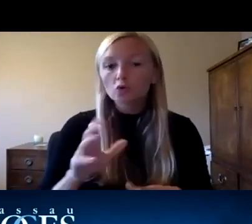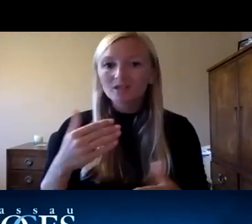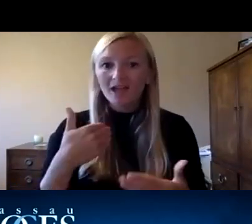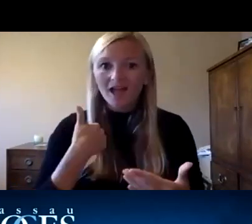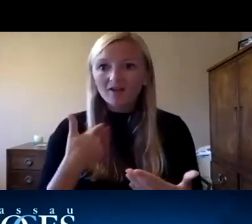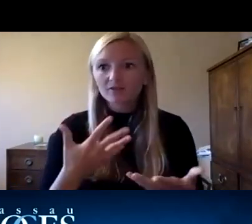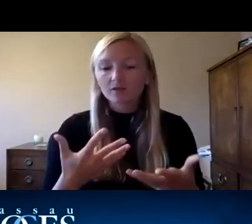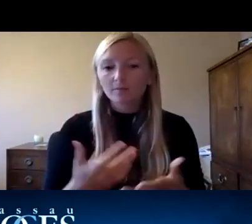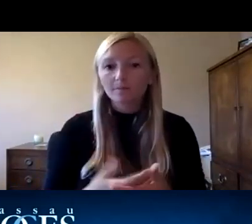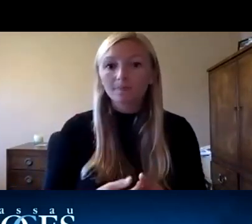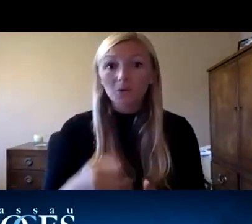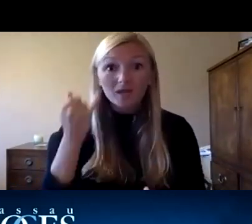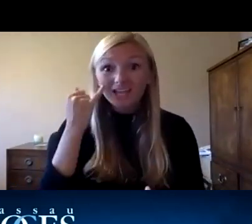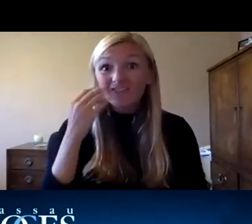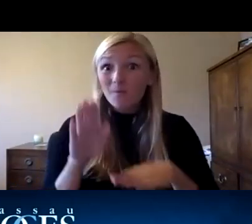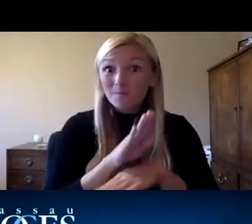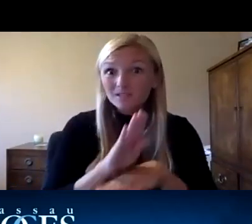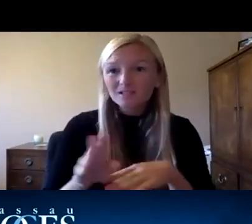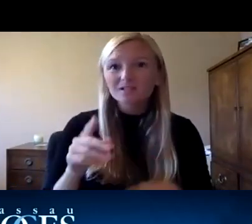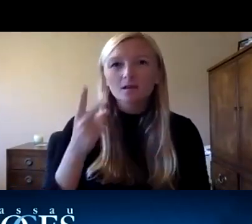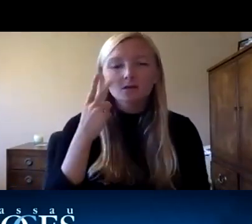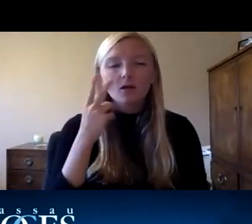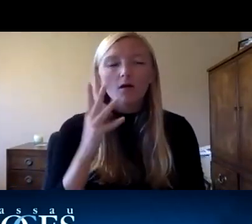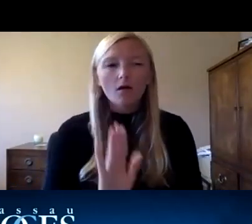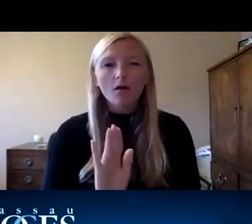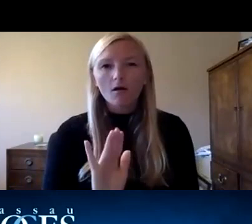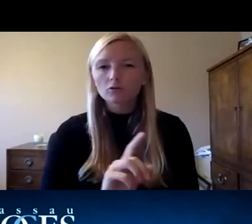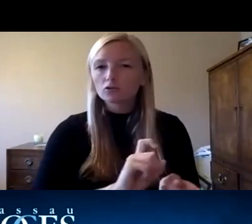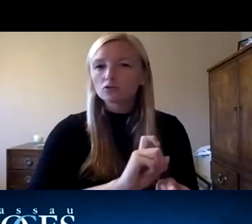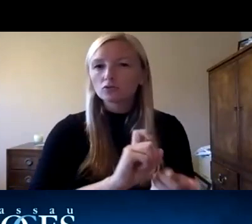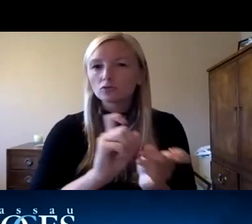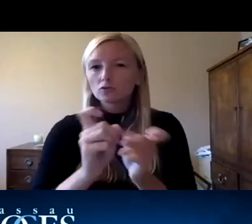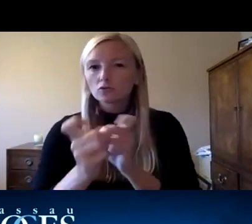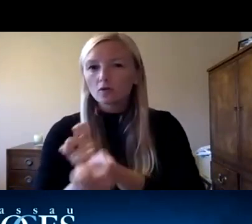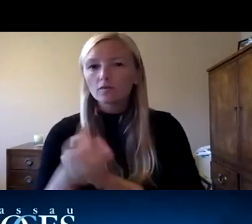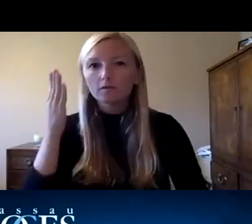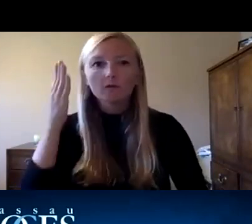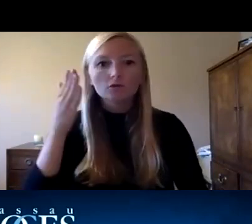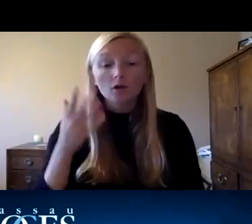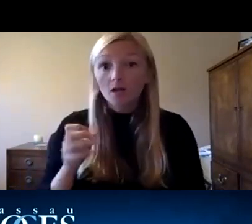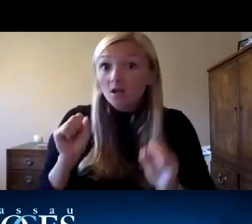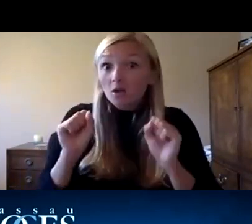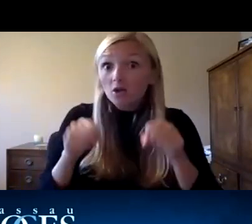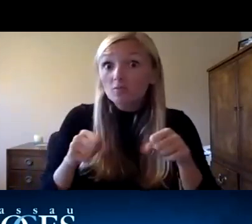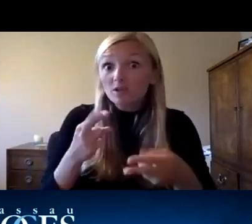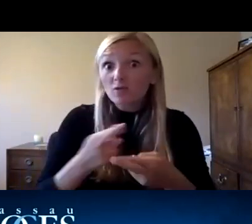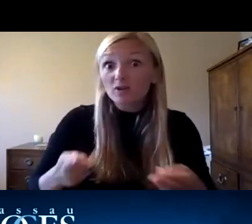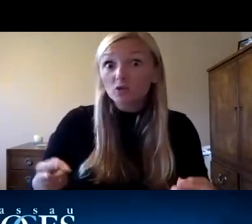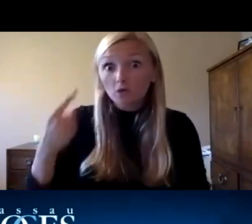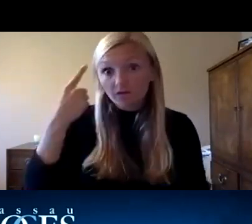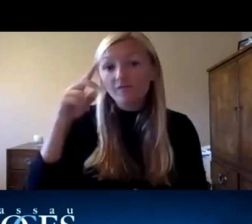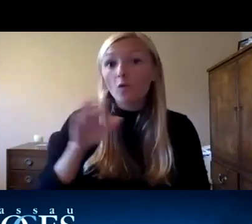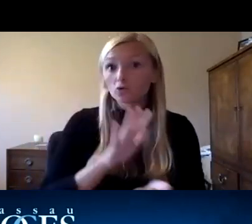forward so if businesses are starting to see a shift in their future operations that could be something that is a resource for